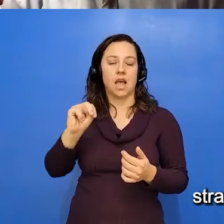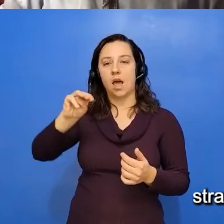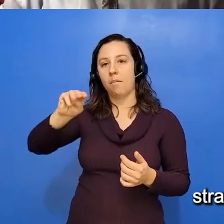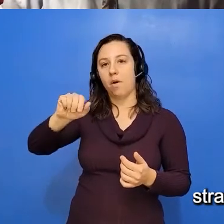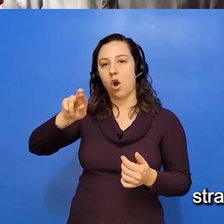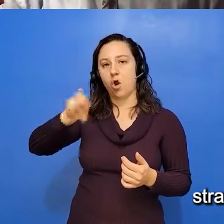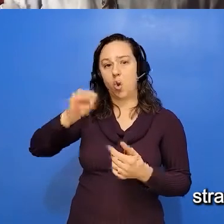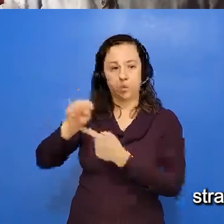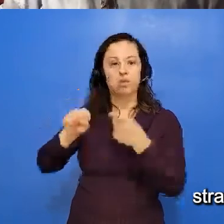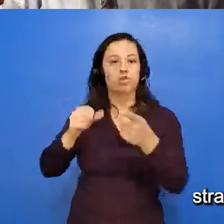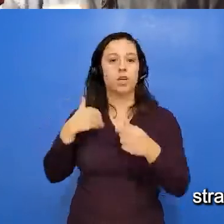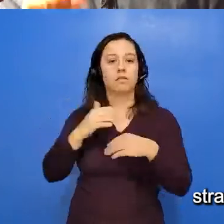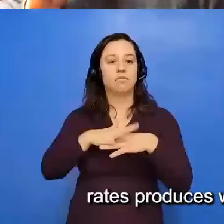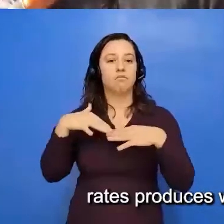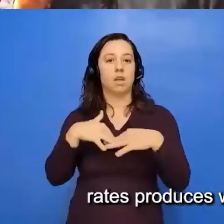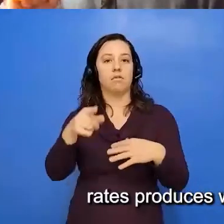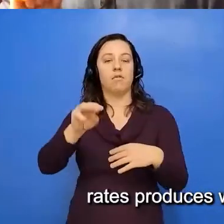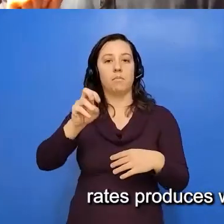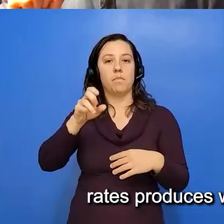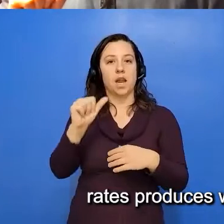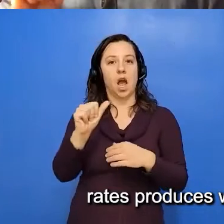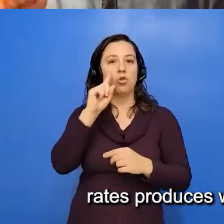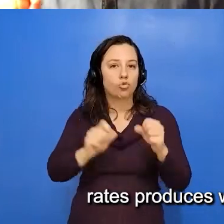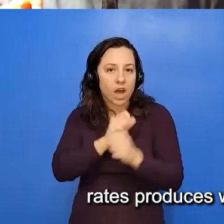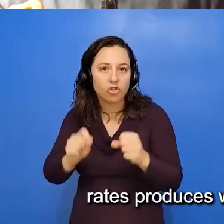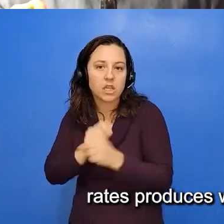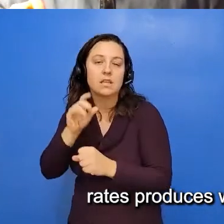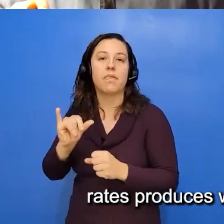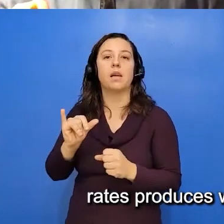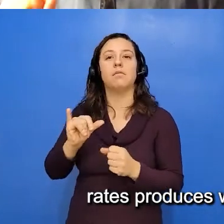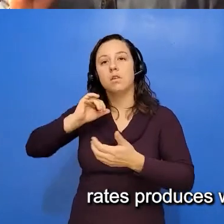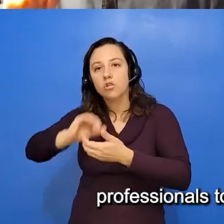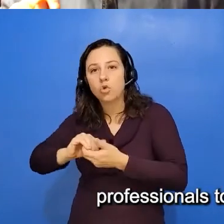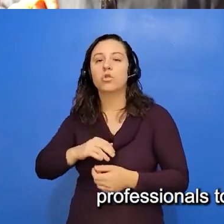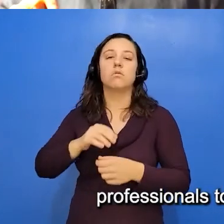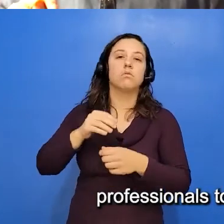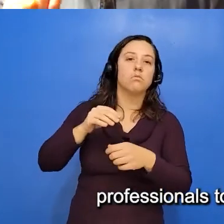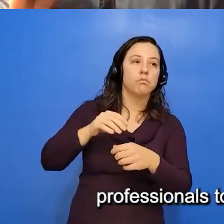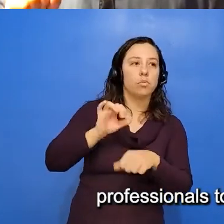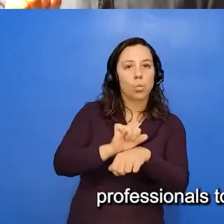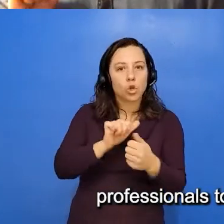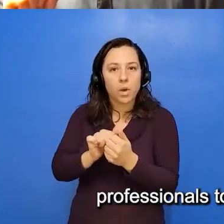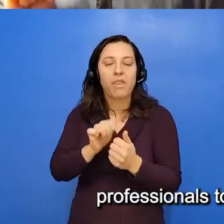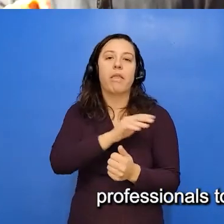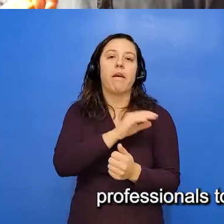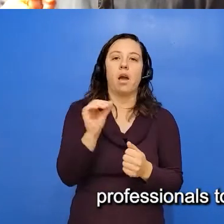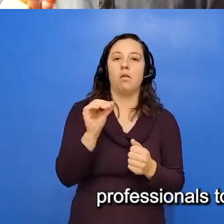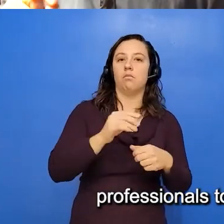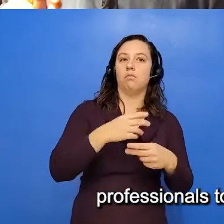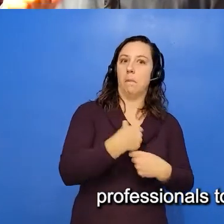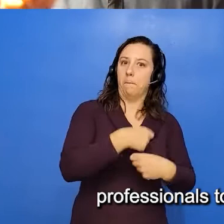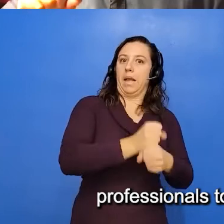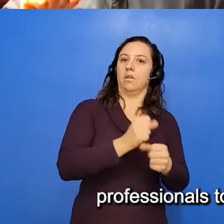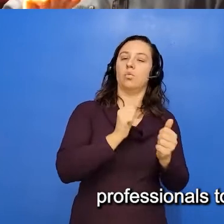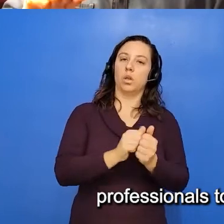consults, collaborates, and produces with the entertainment industries and professionals to develop the